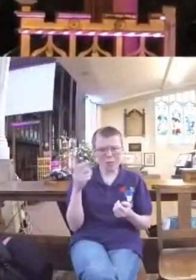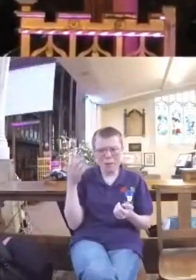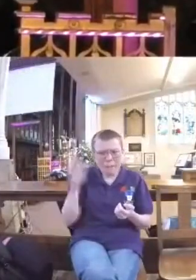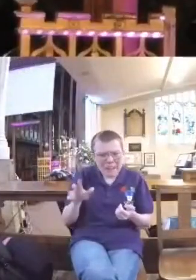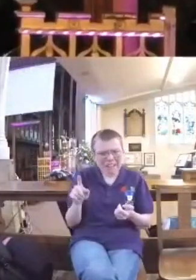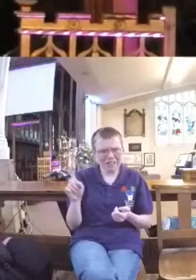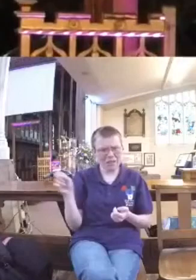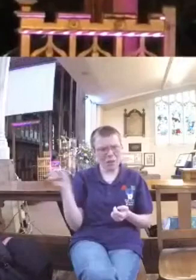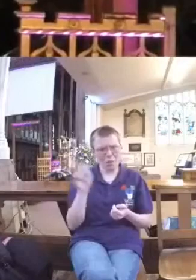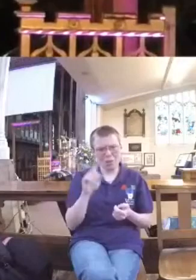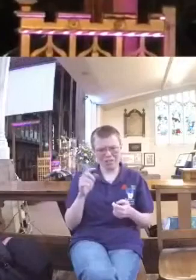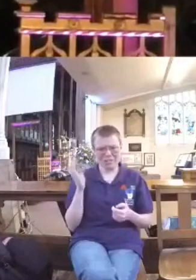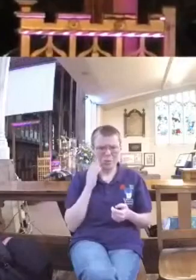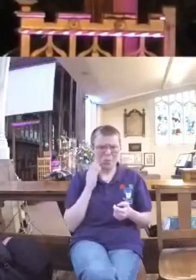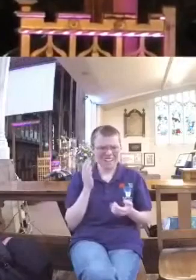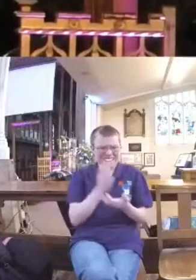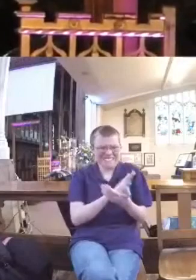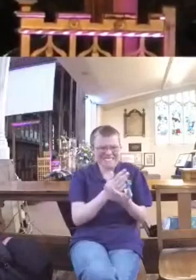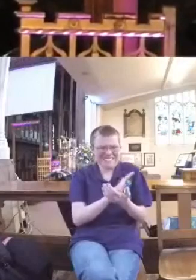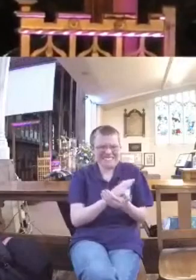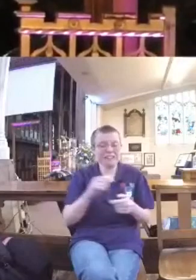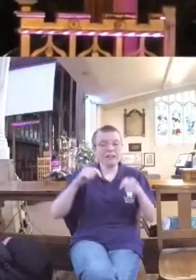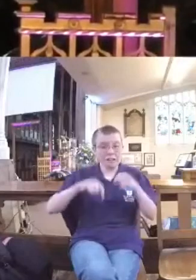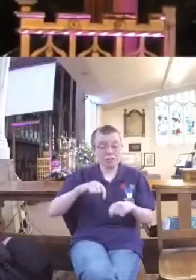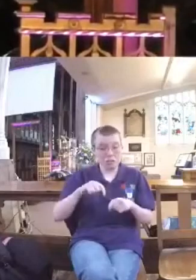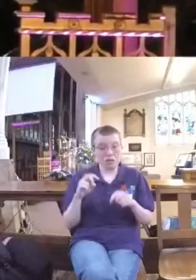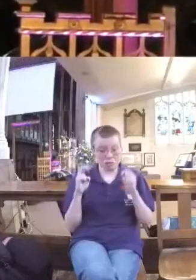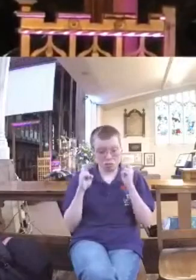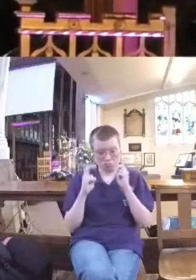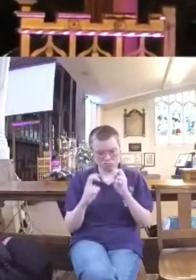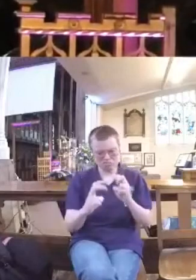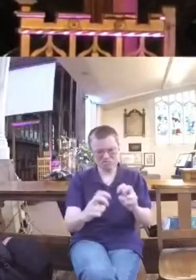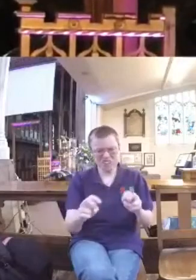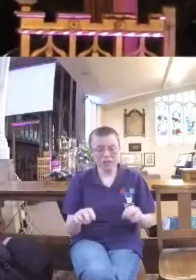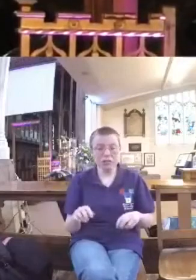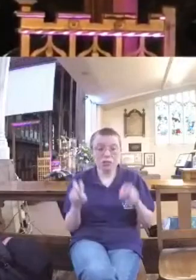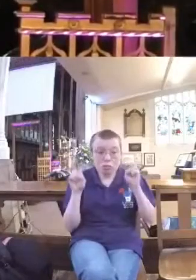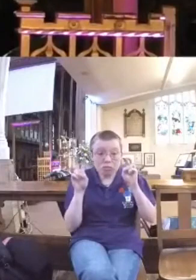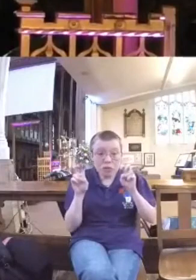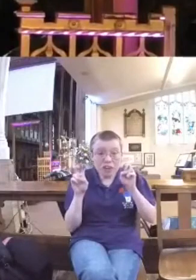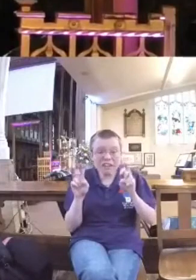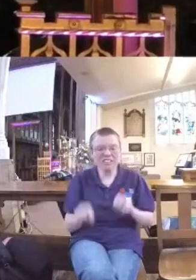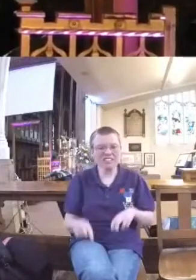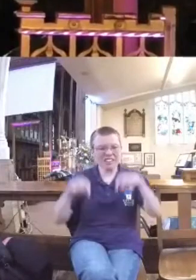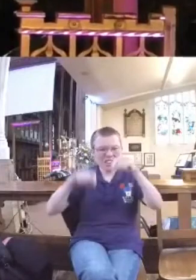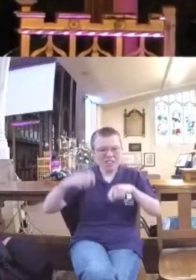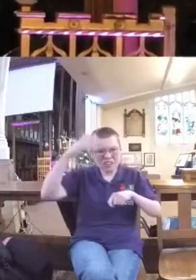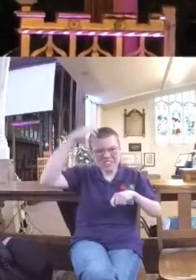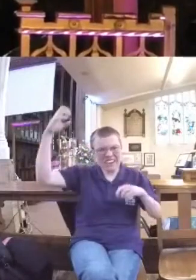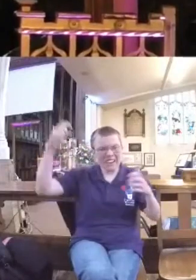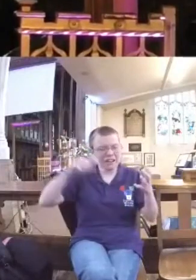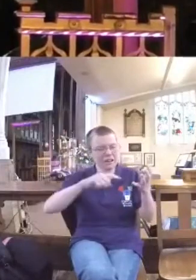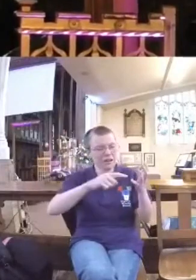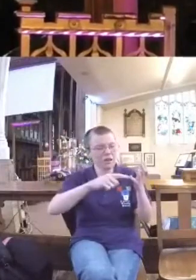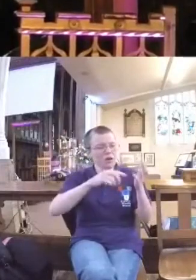And so this has been a bit of a research project for me, honestly. And this lesser known king, Uzziah, I